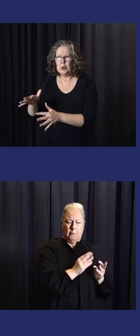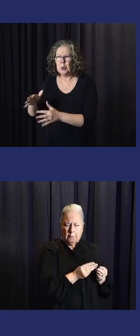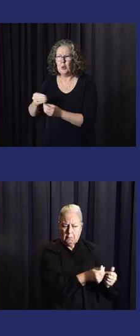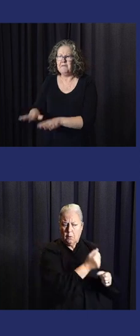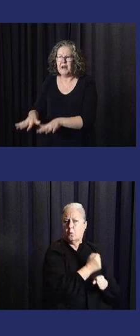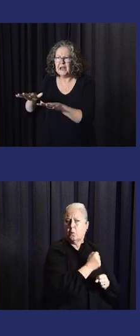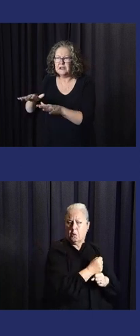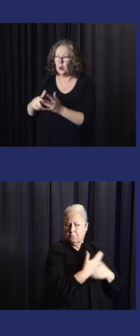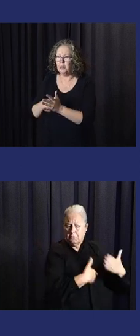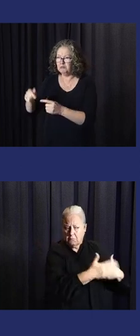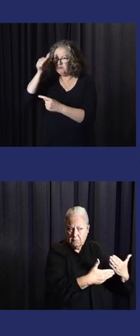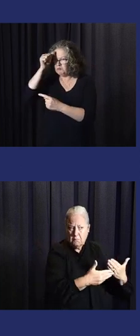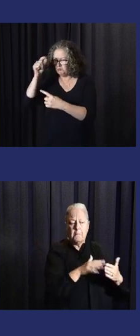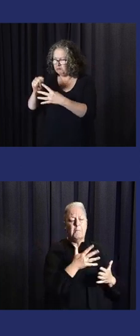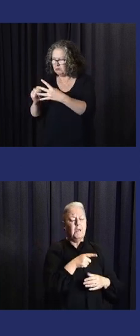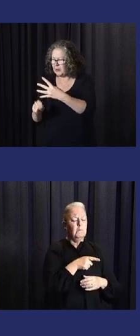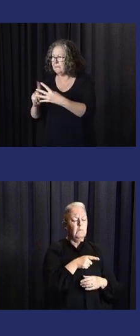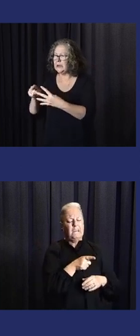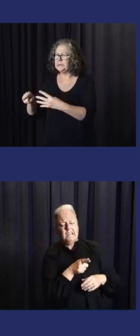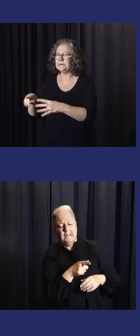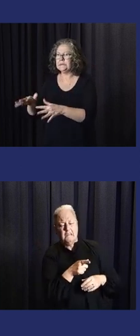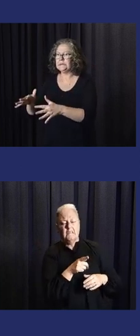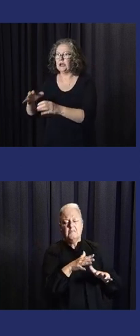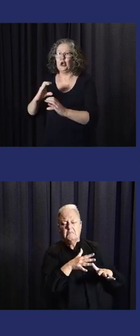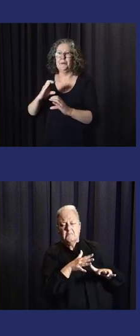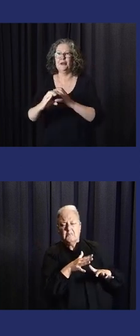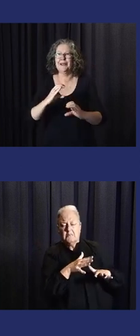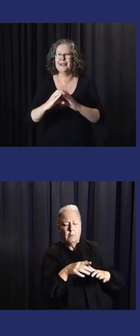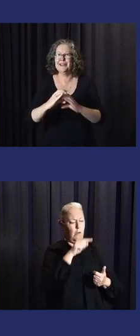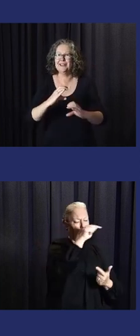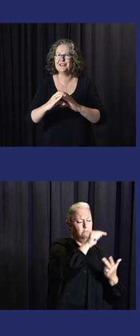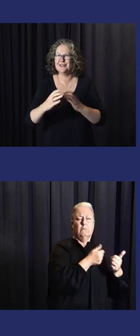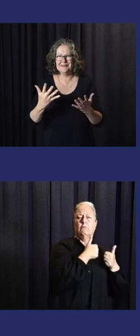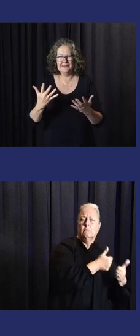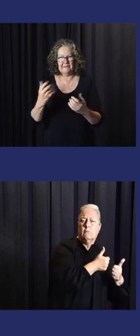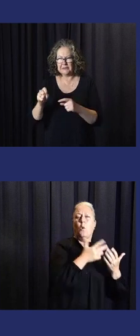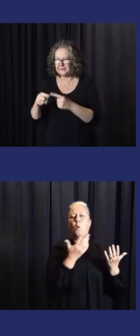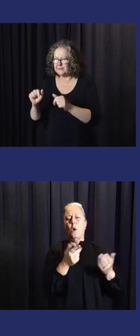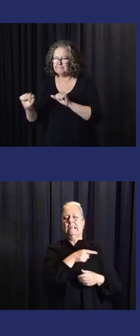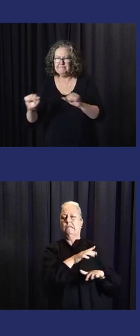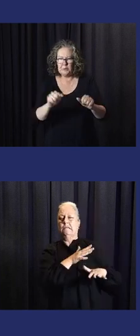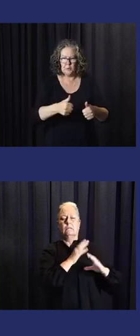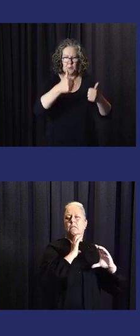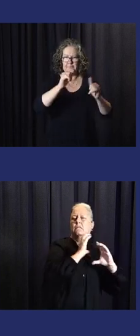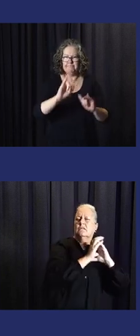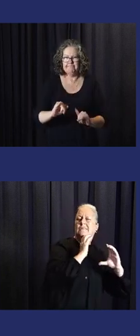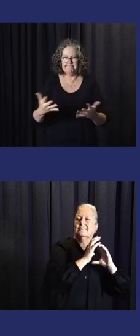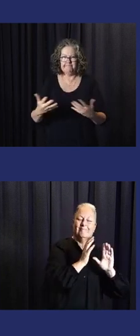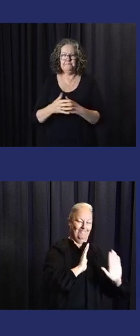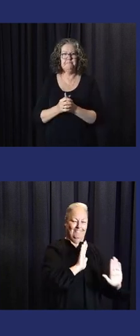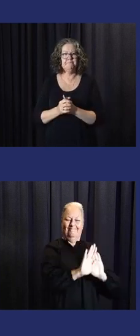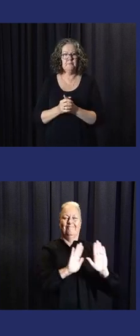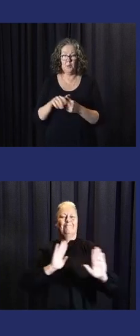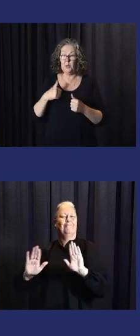particular member state may be strong in one certain area, but may be a little bit weaker in the other one. Or they're strong in all aspects, but they lack